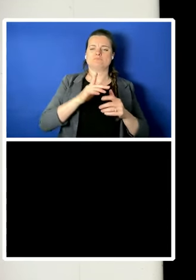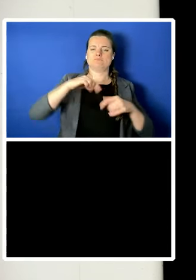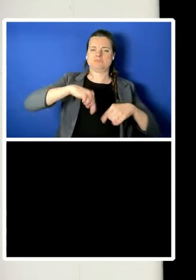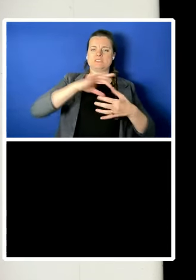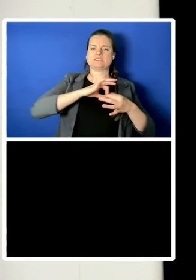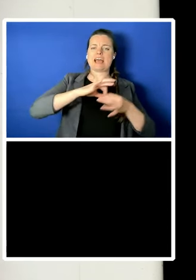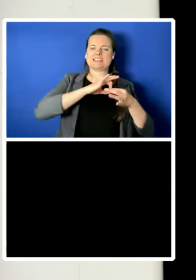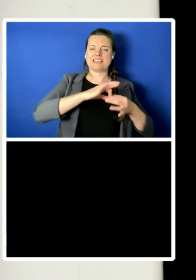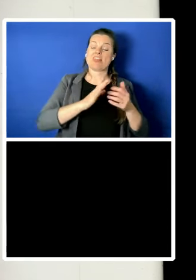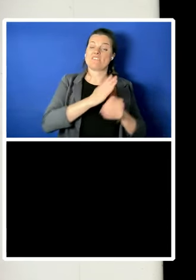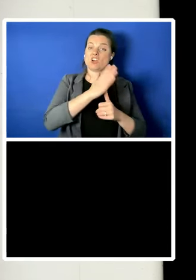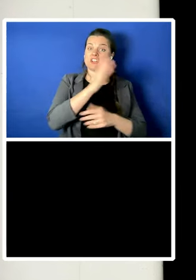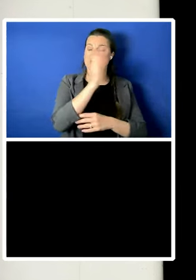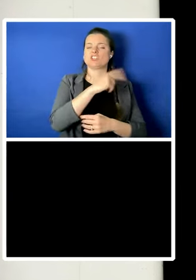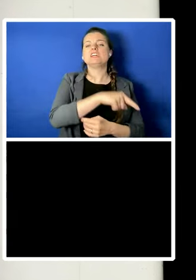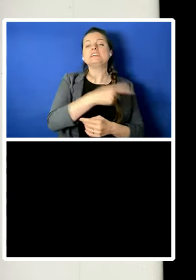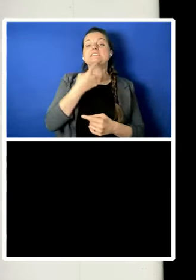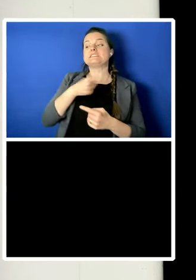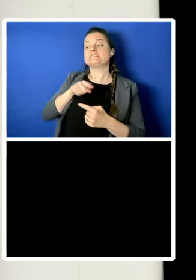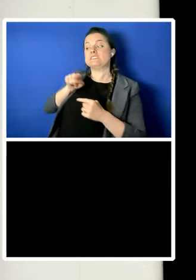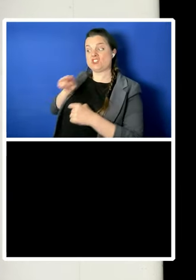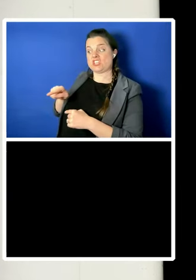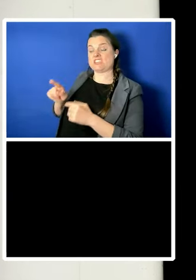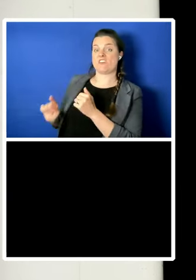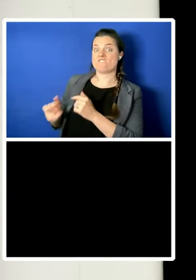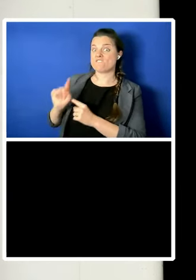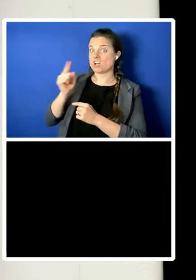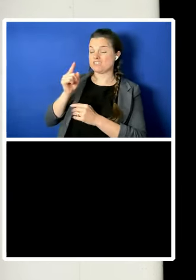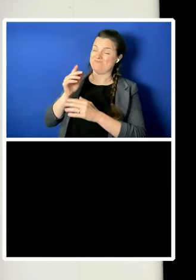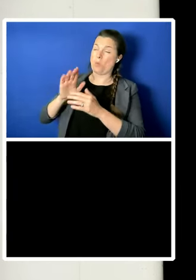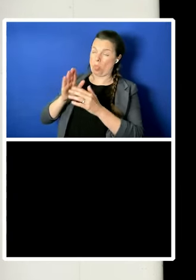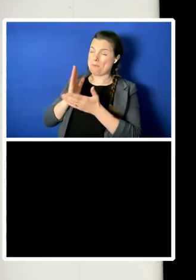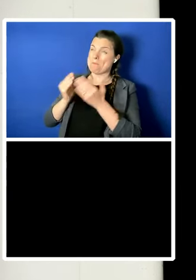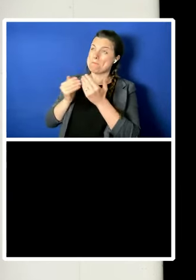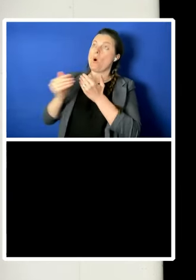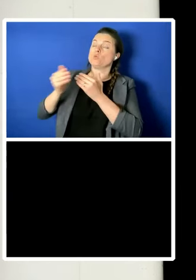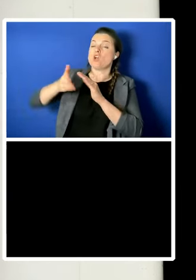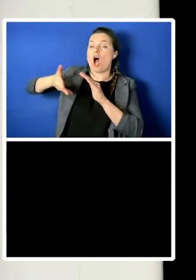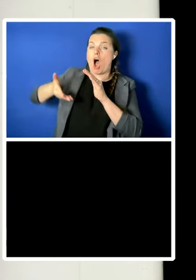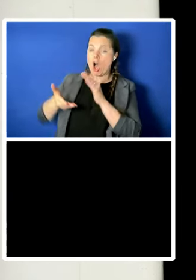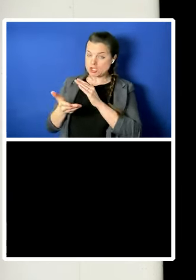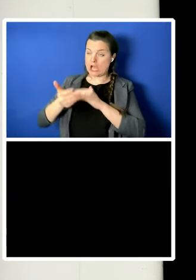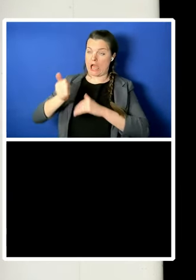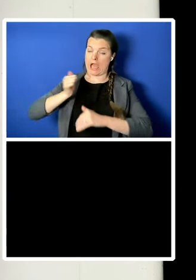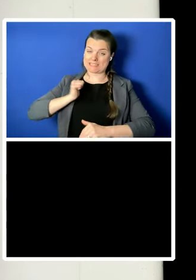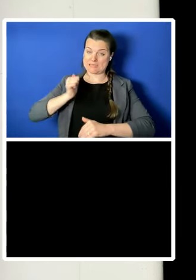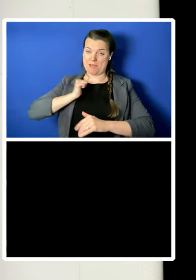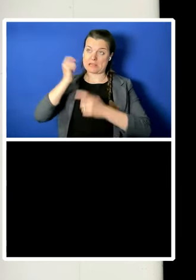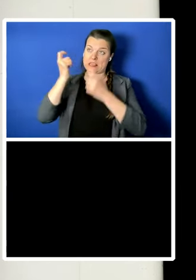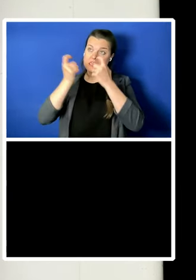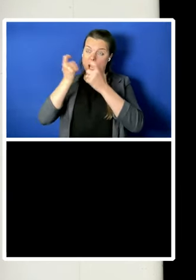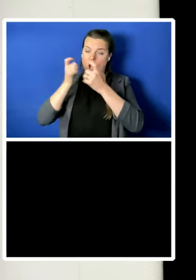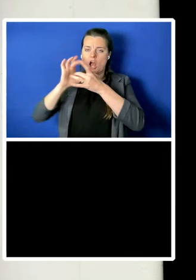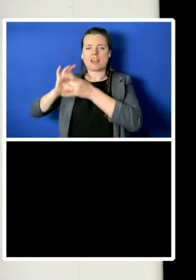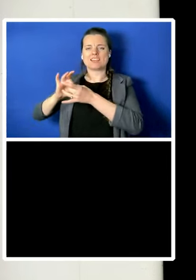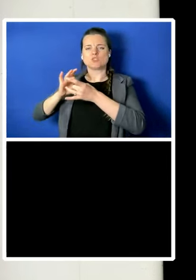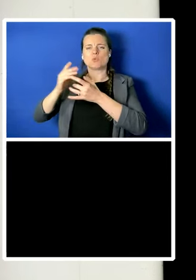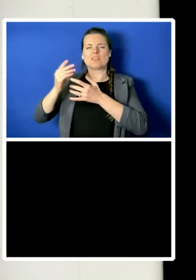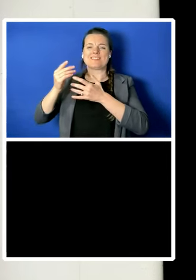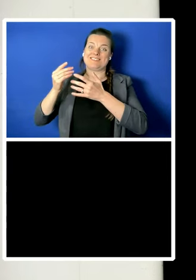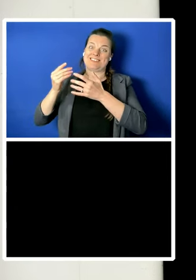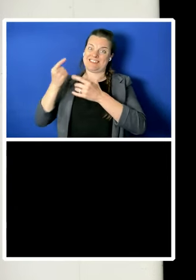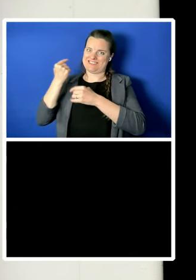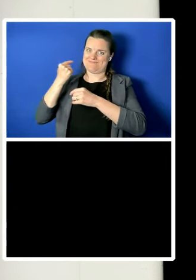the most underestimated thinker of the 18th century. Well, not if we've got anything to do with it, it's time she was